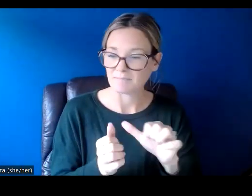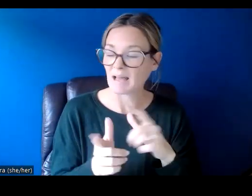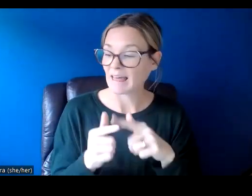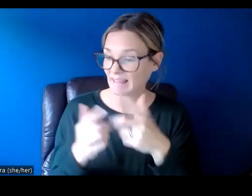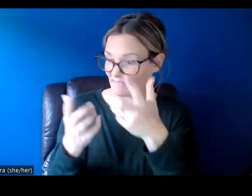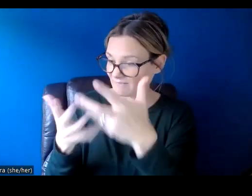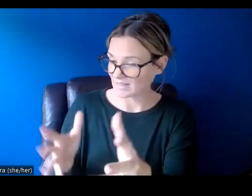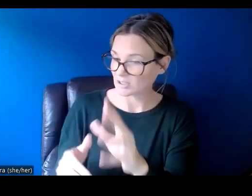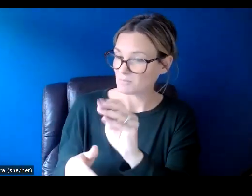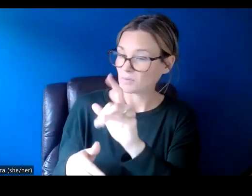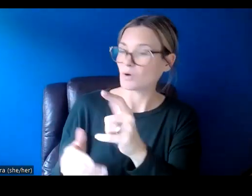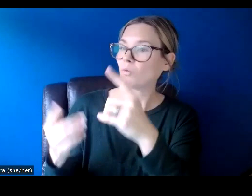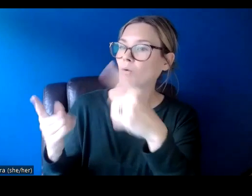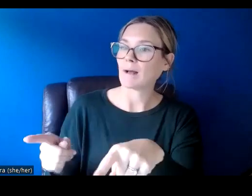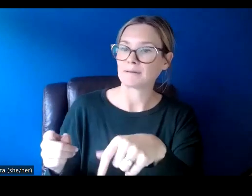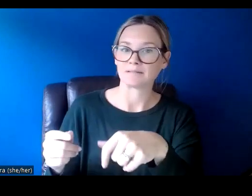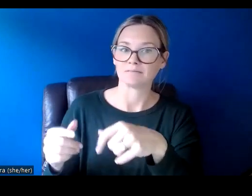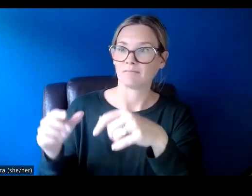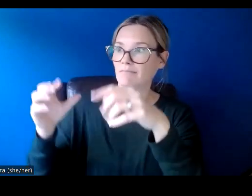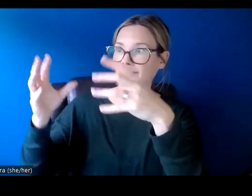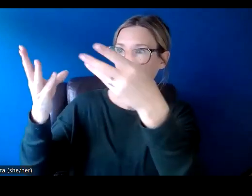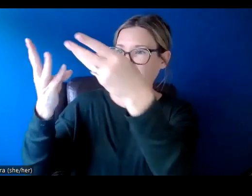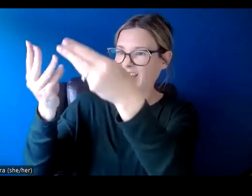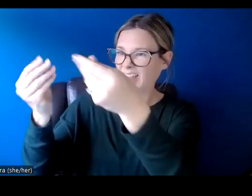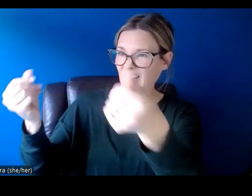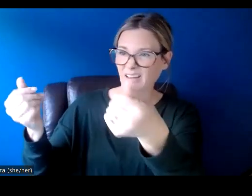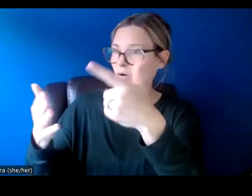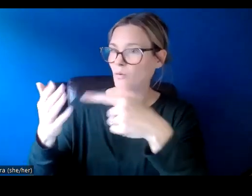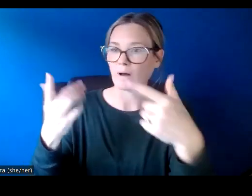lifespan has elapsed, if it's starting to degrade.